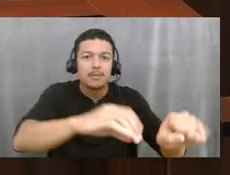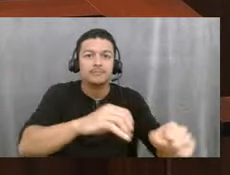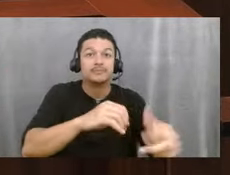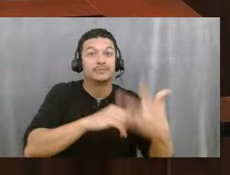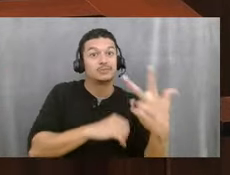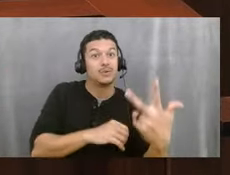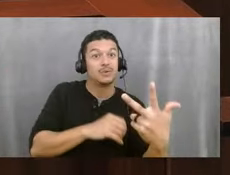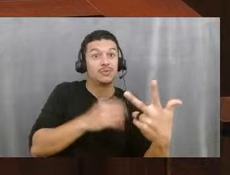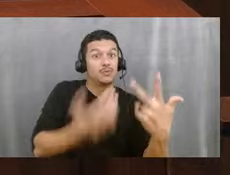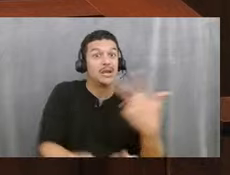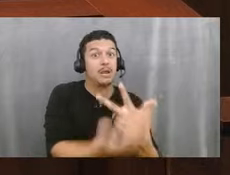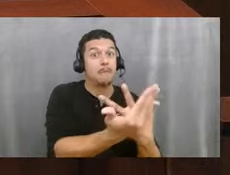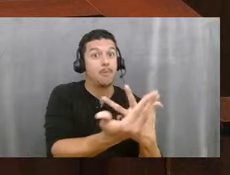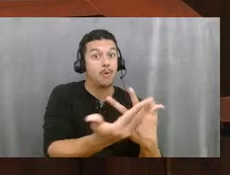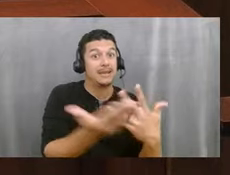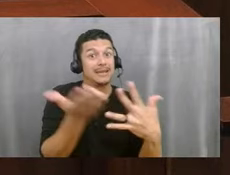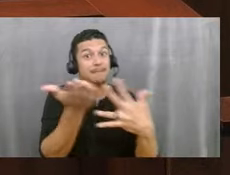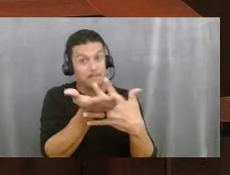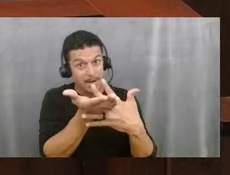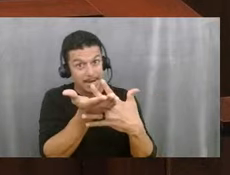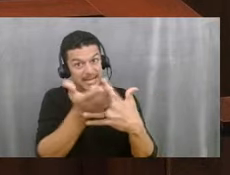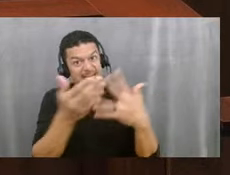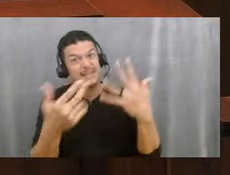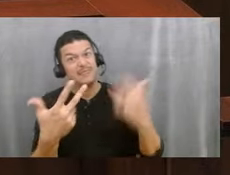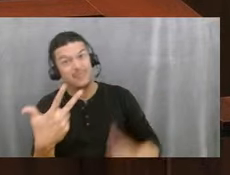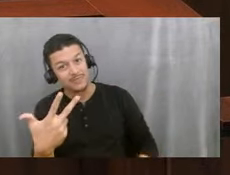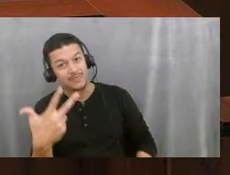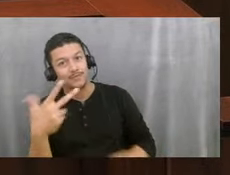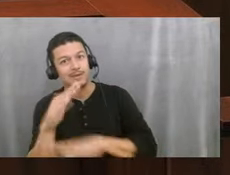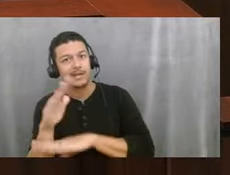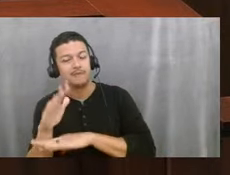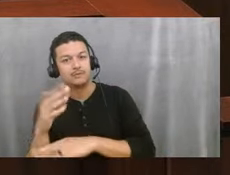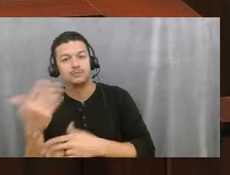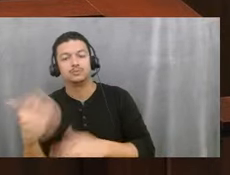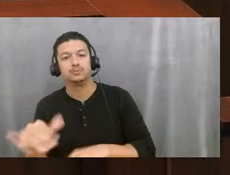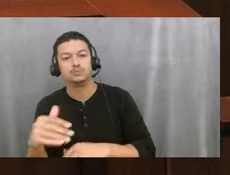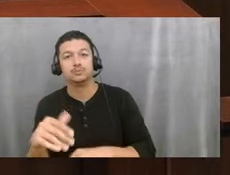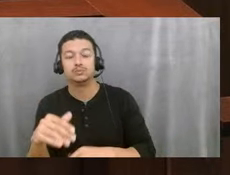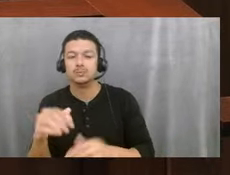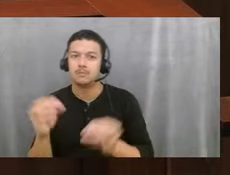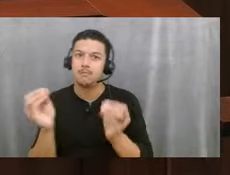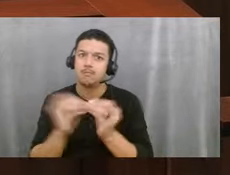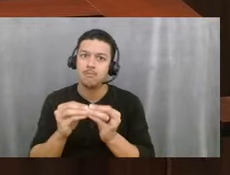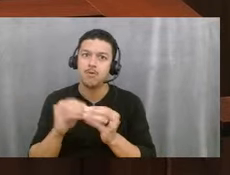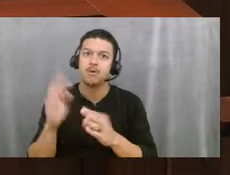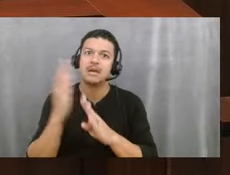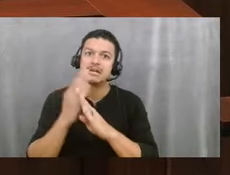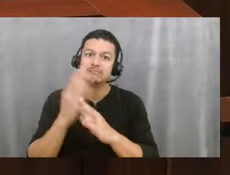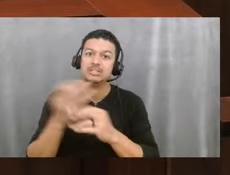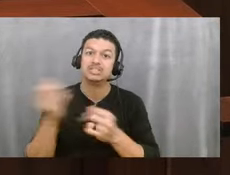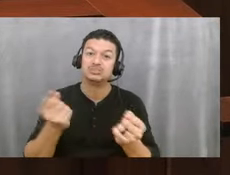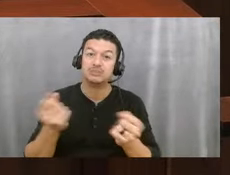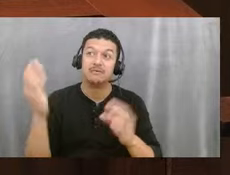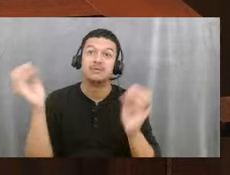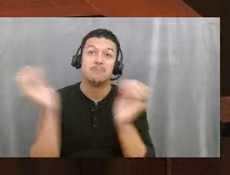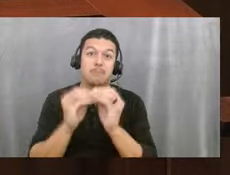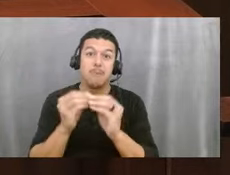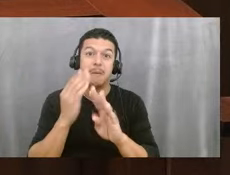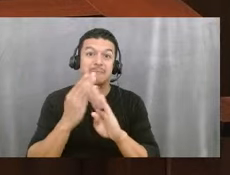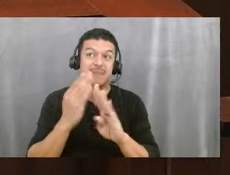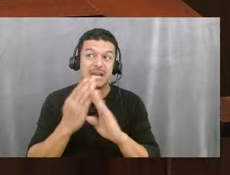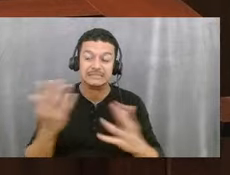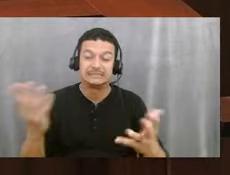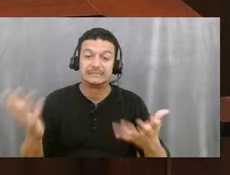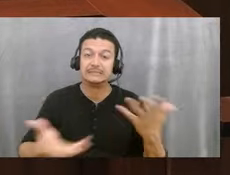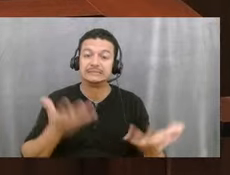So to have that many more bus drivers and that many more buses, I think we could probably buy the buses, but the bus drivers